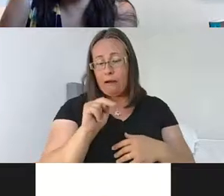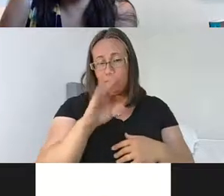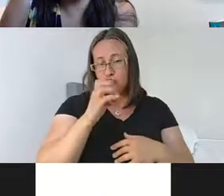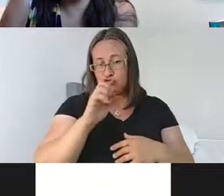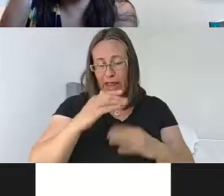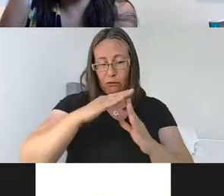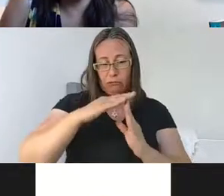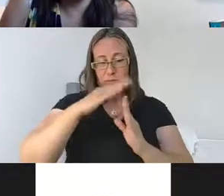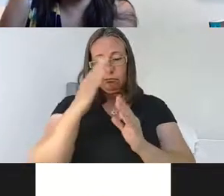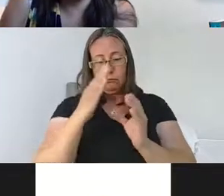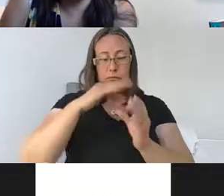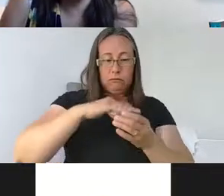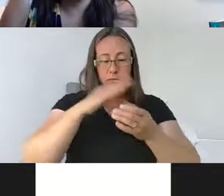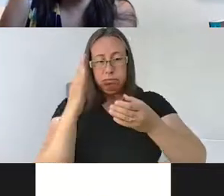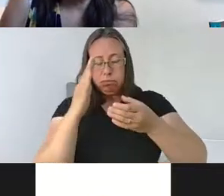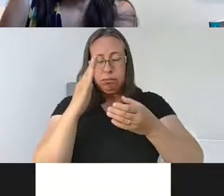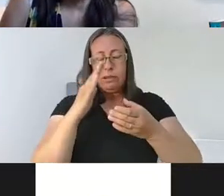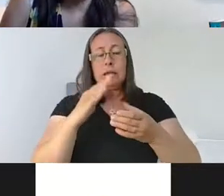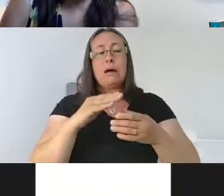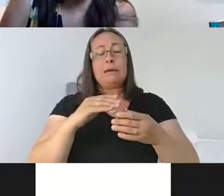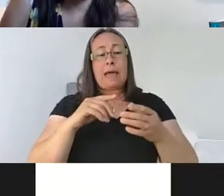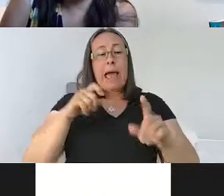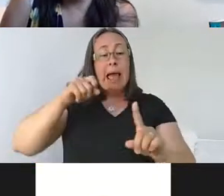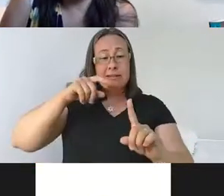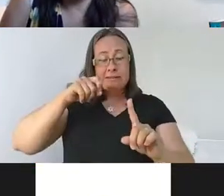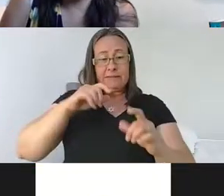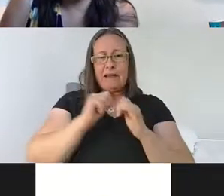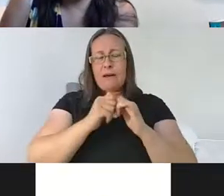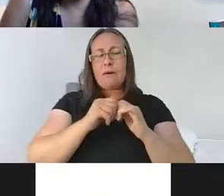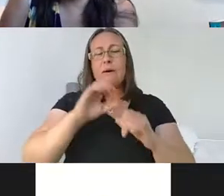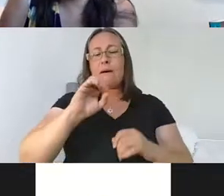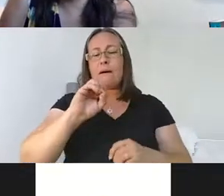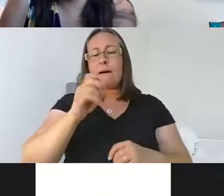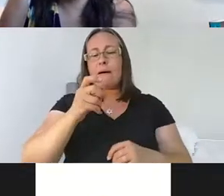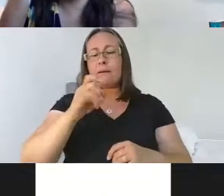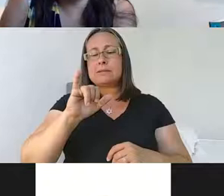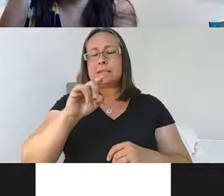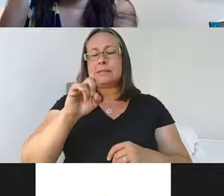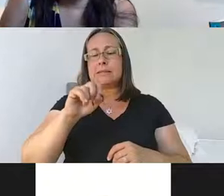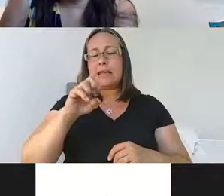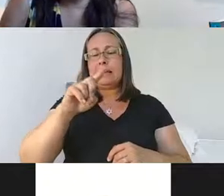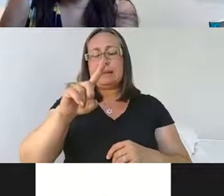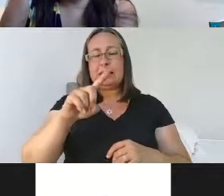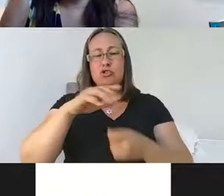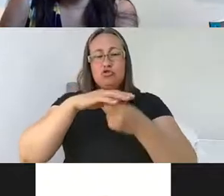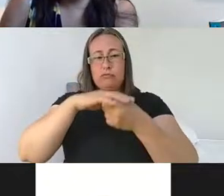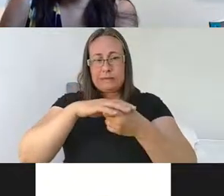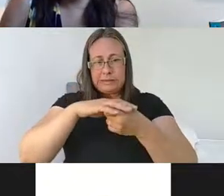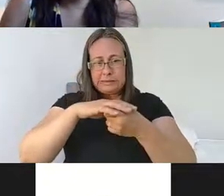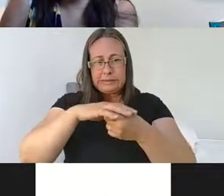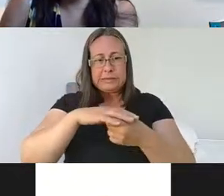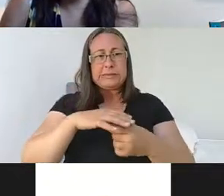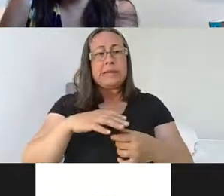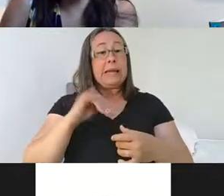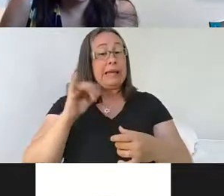activated specifically by oxidative stress, and that has sustained activation in the post ischemic brain. And